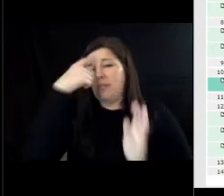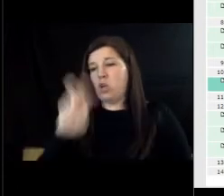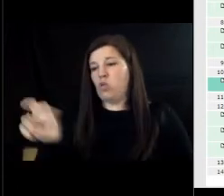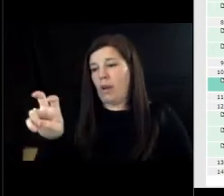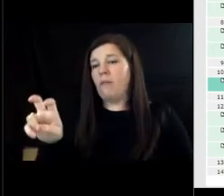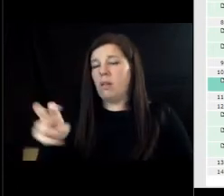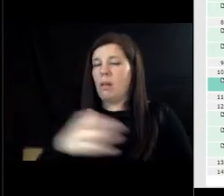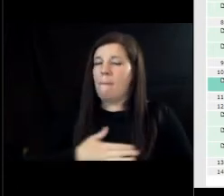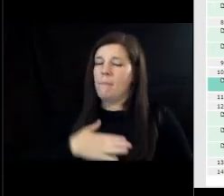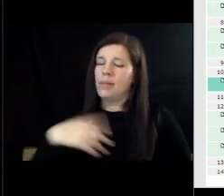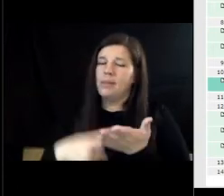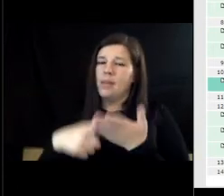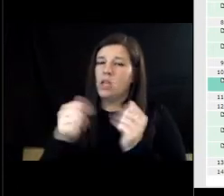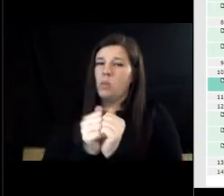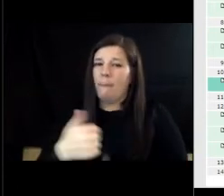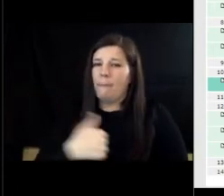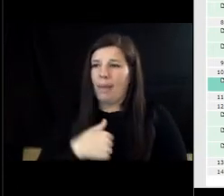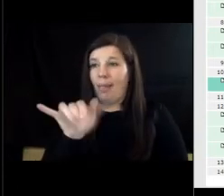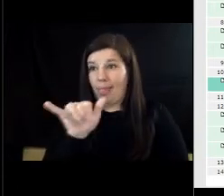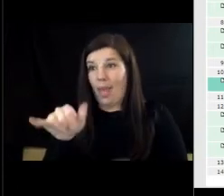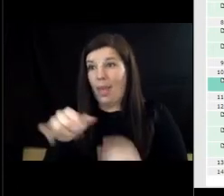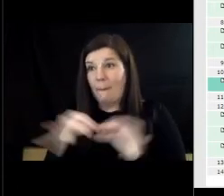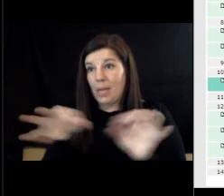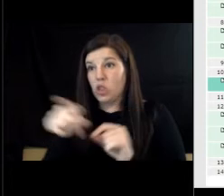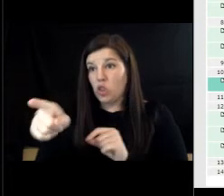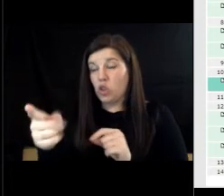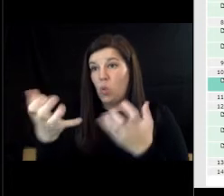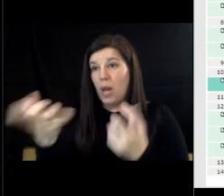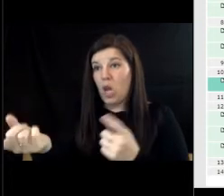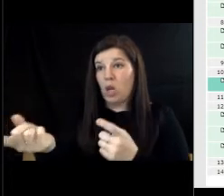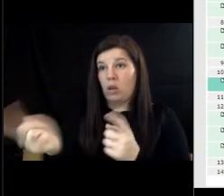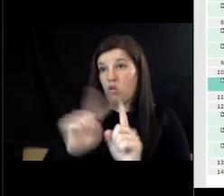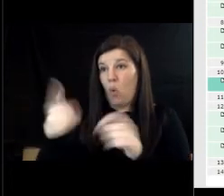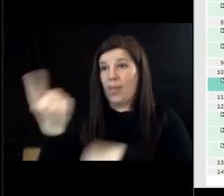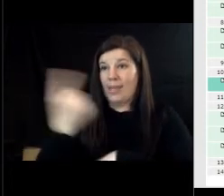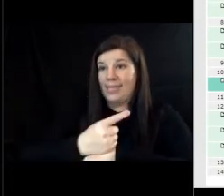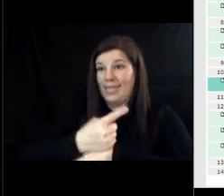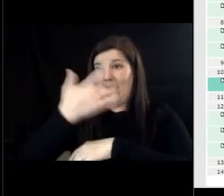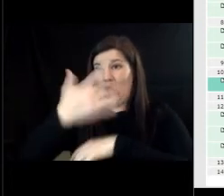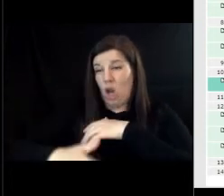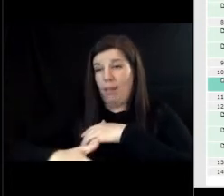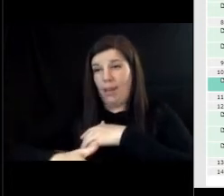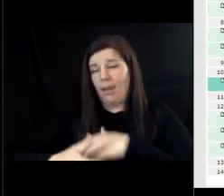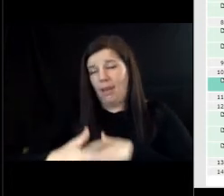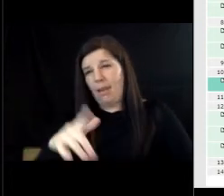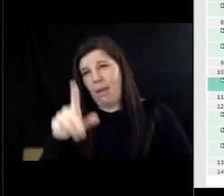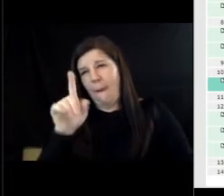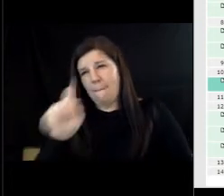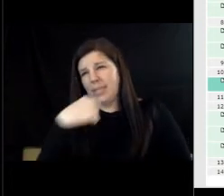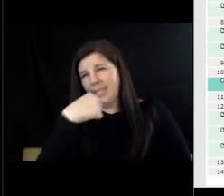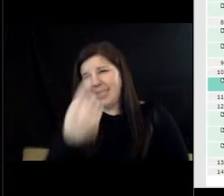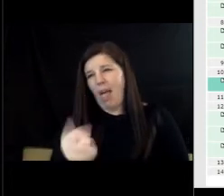before the conference because you're going to a pre-conference event so if you don't mind just individually check in with candace or or kendra